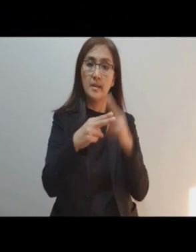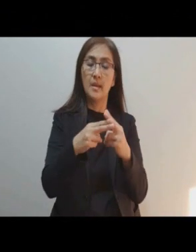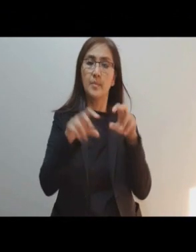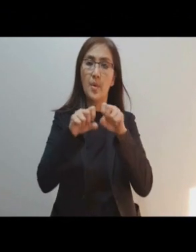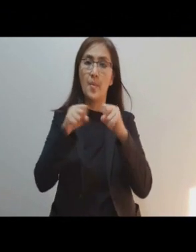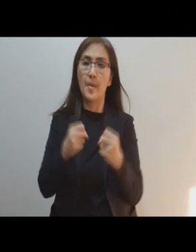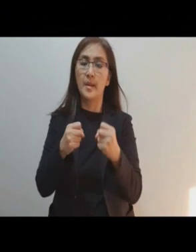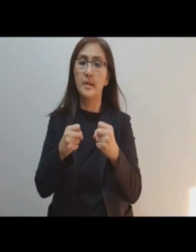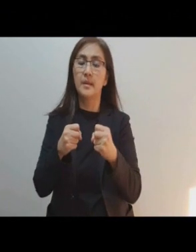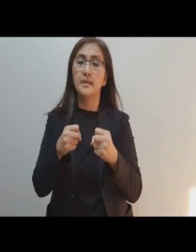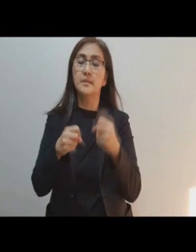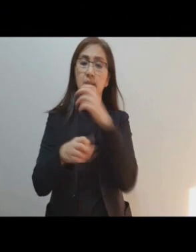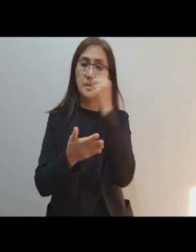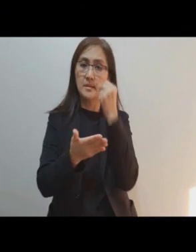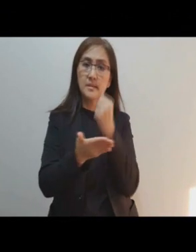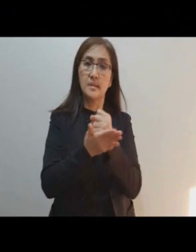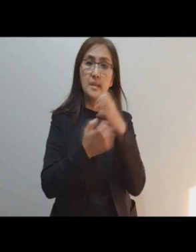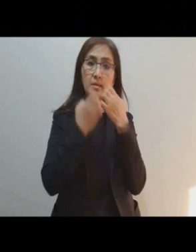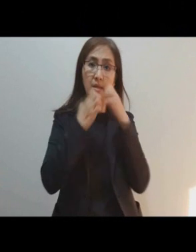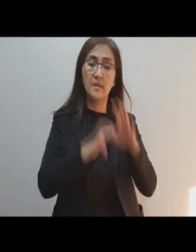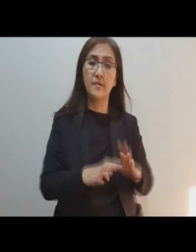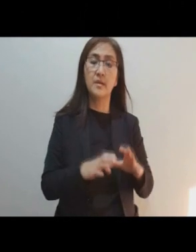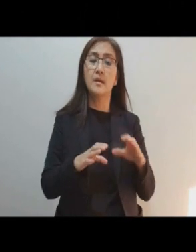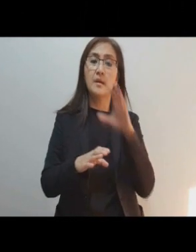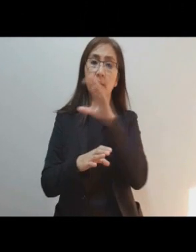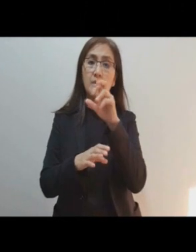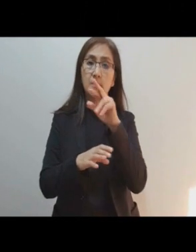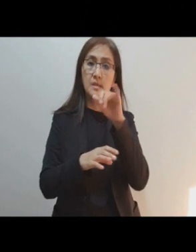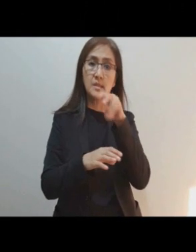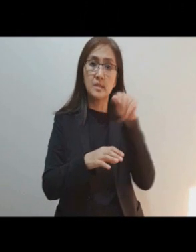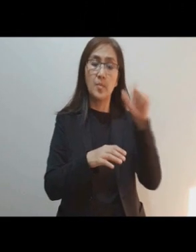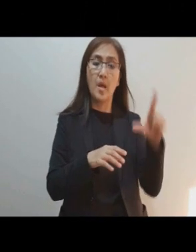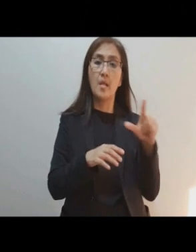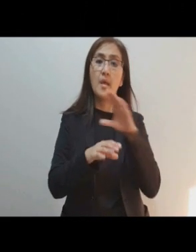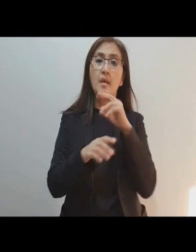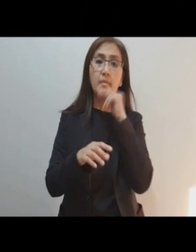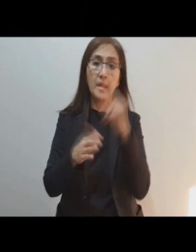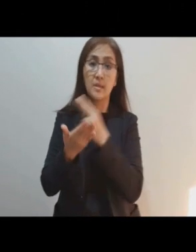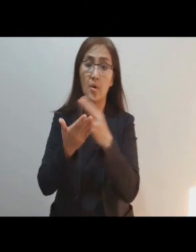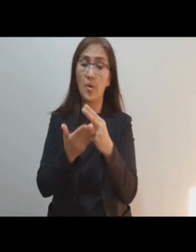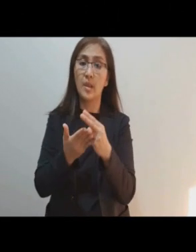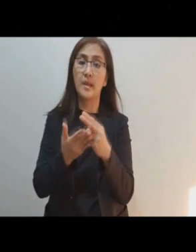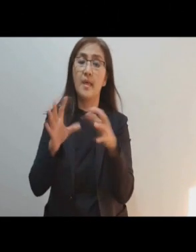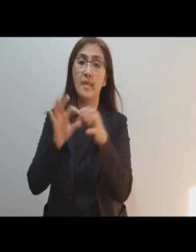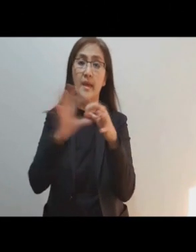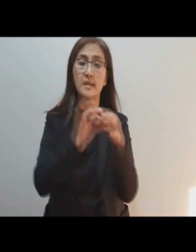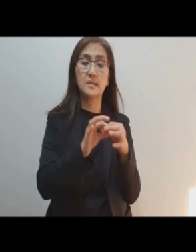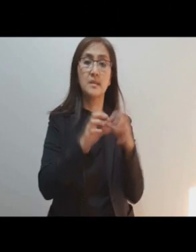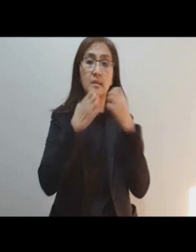to break any evil seals and consecrations, curses and spells, unholy ties, links,